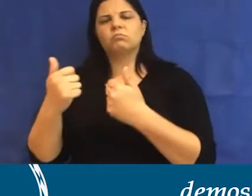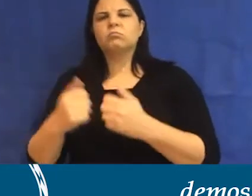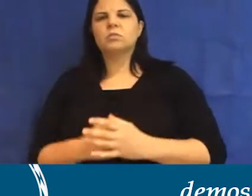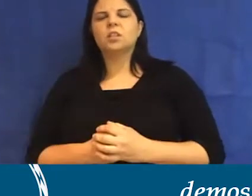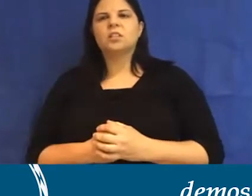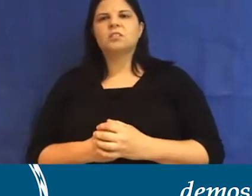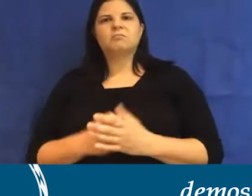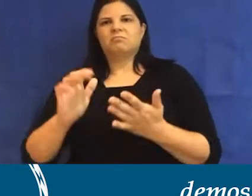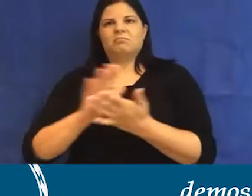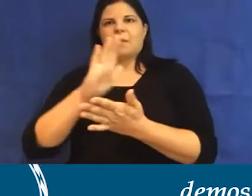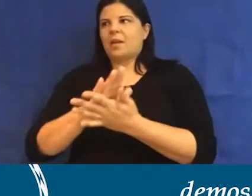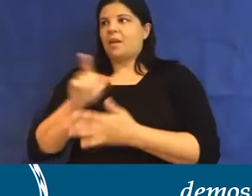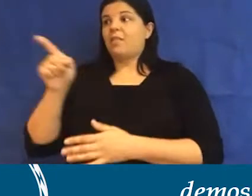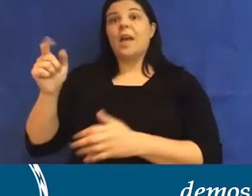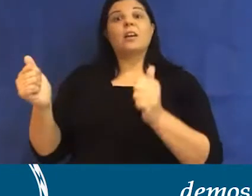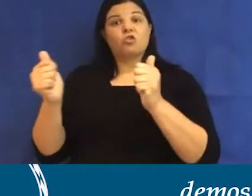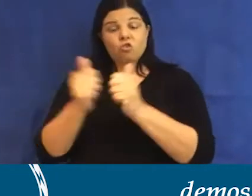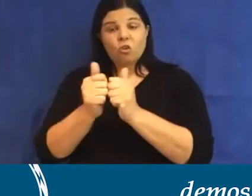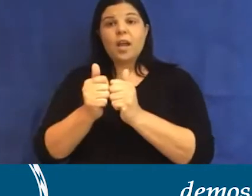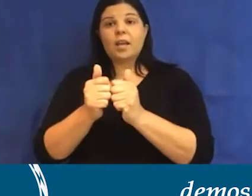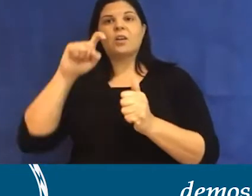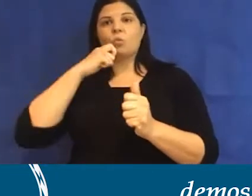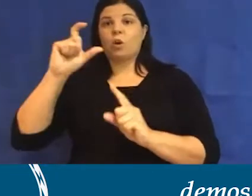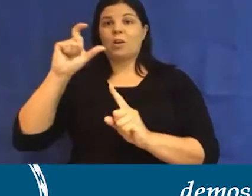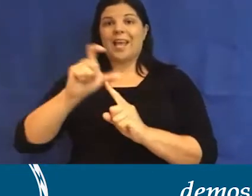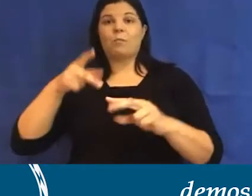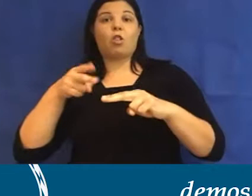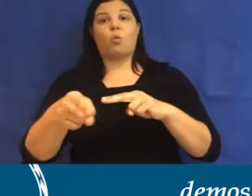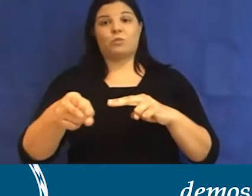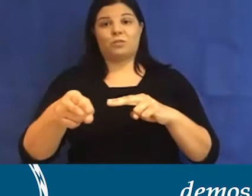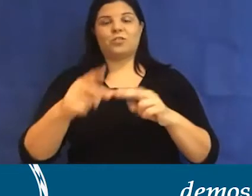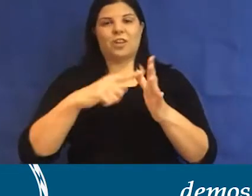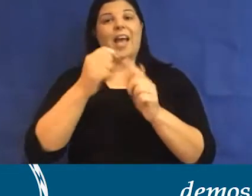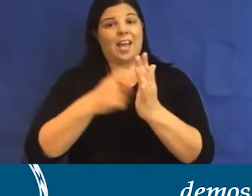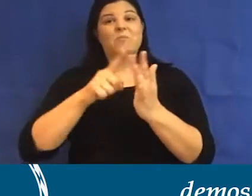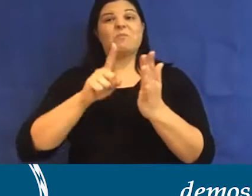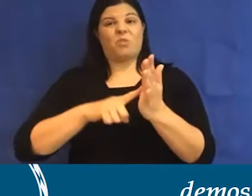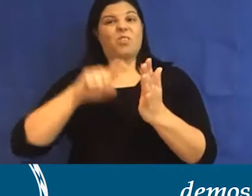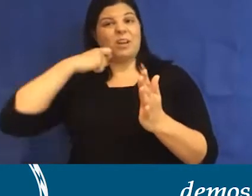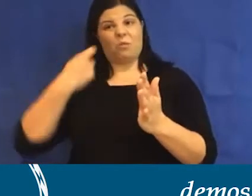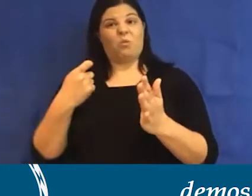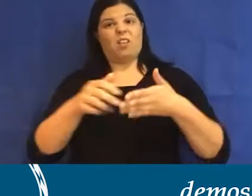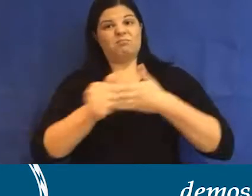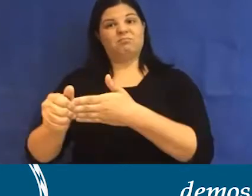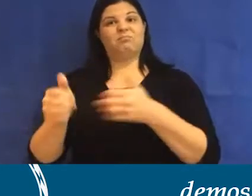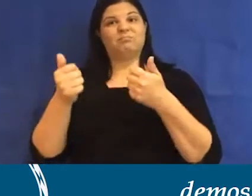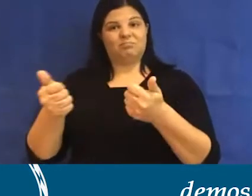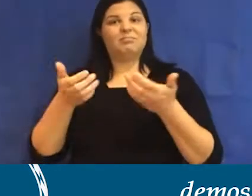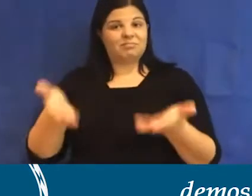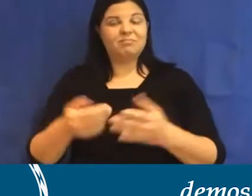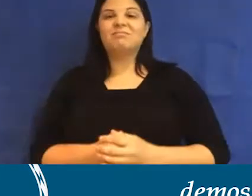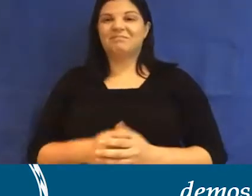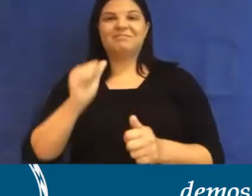that they've agreed to host the Canberra launch in April. So, that's excellent. Yeah.